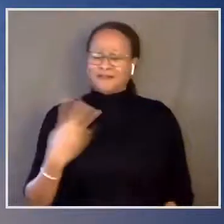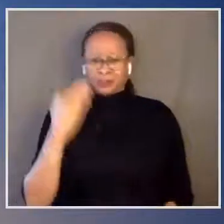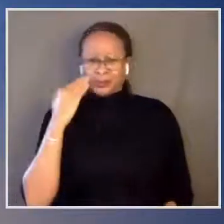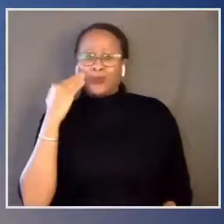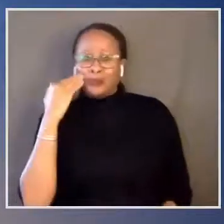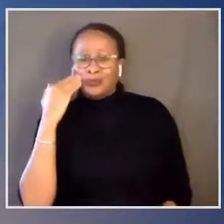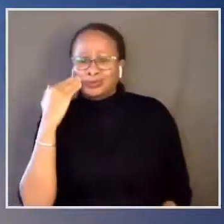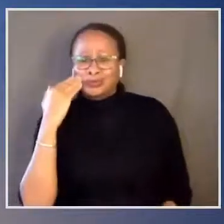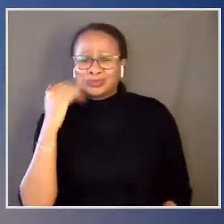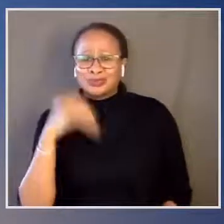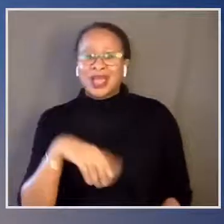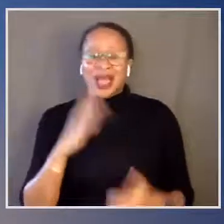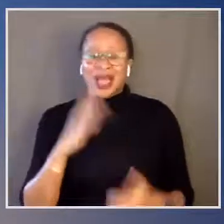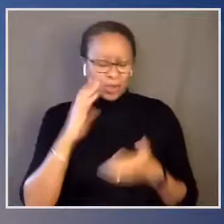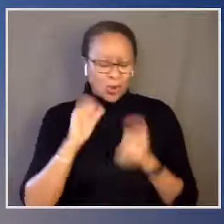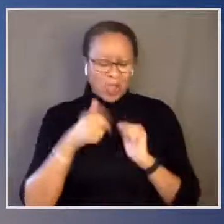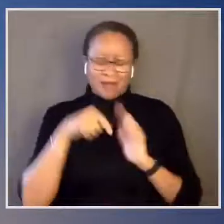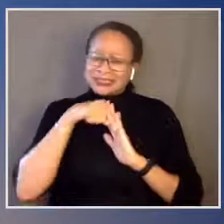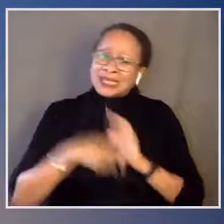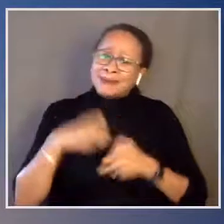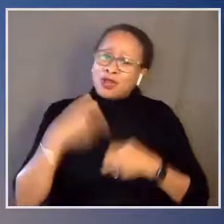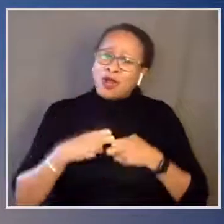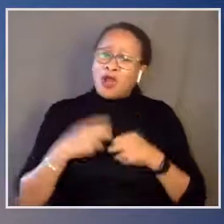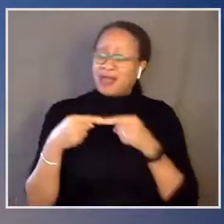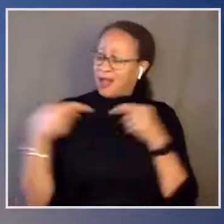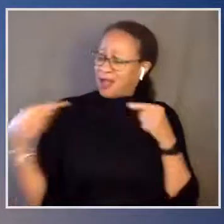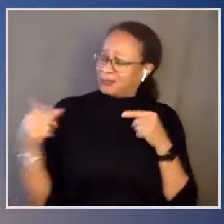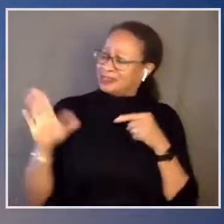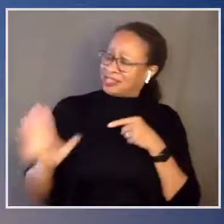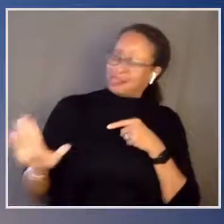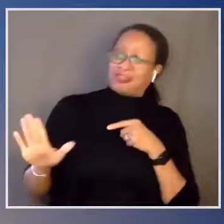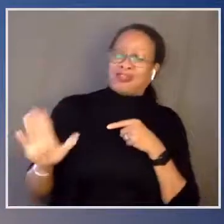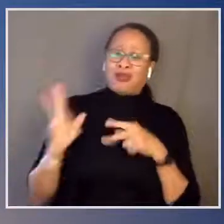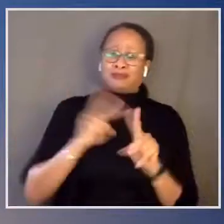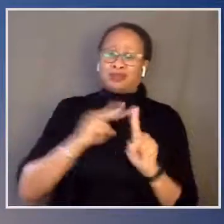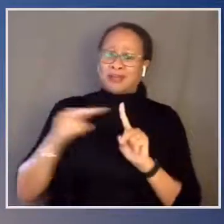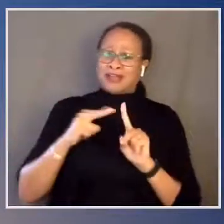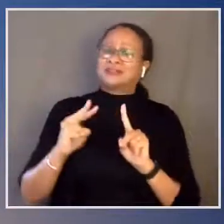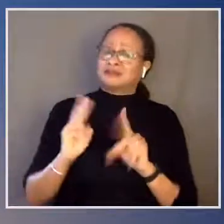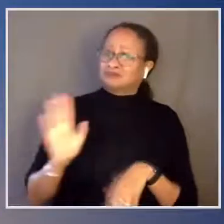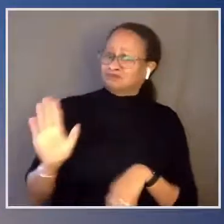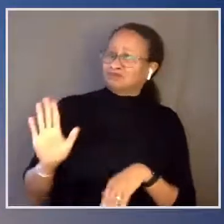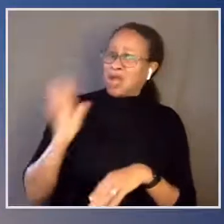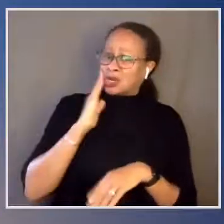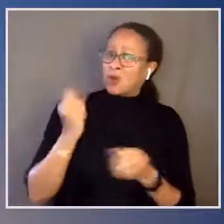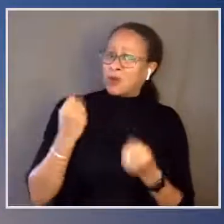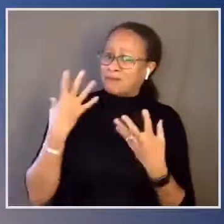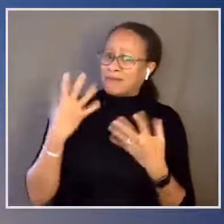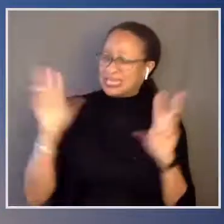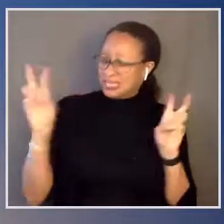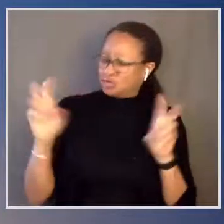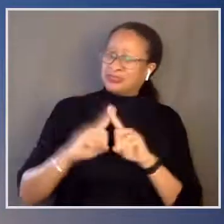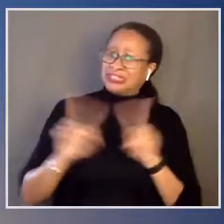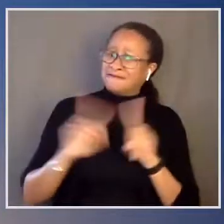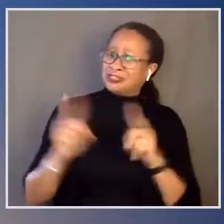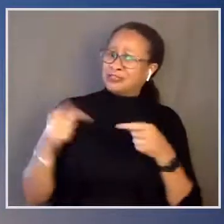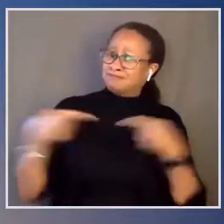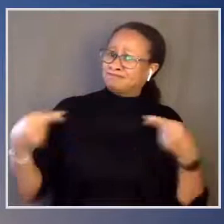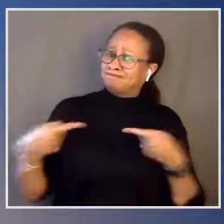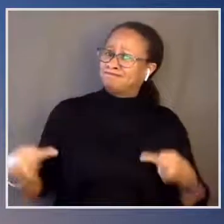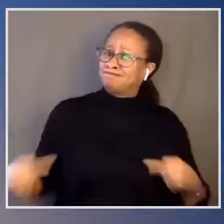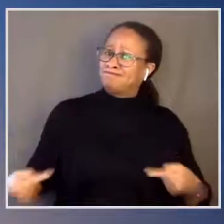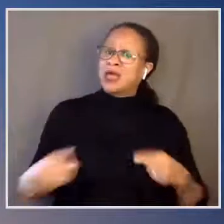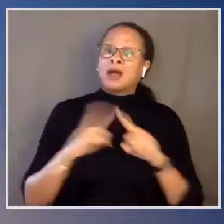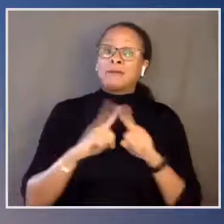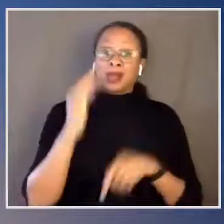I know how deep and hard the opposing views are in our country on so many things. But I also know this